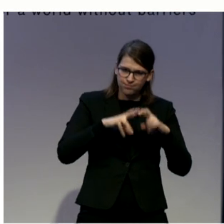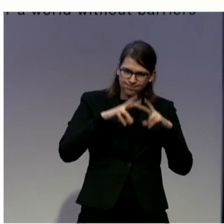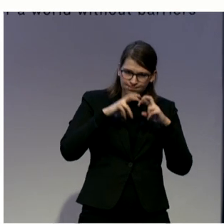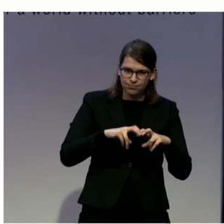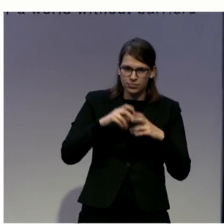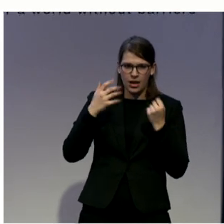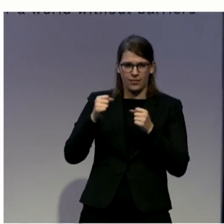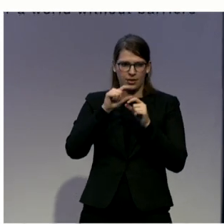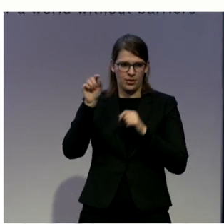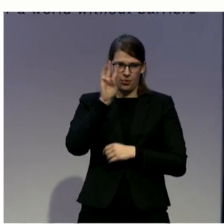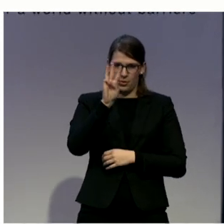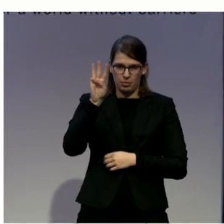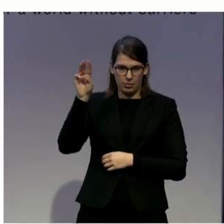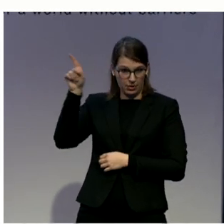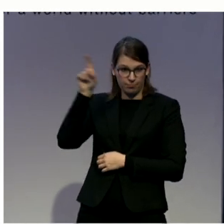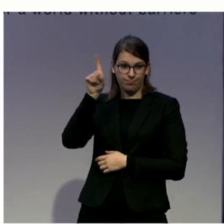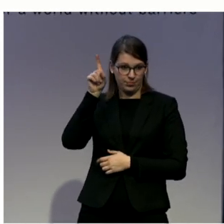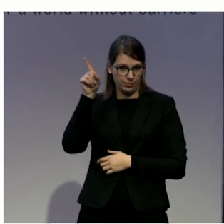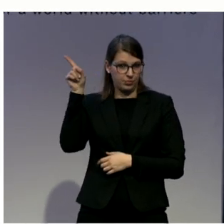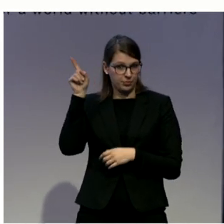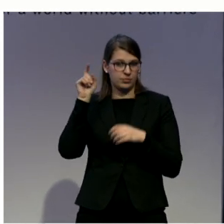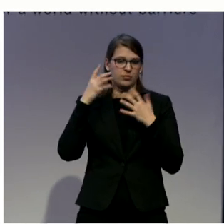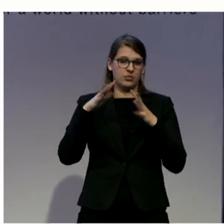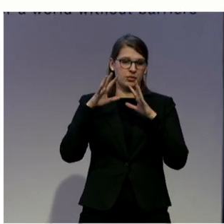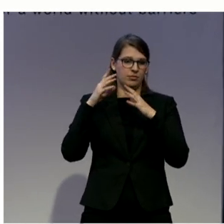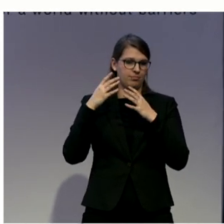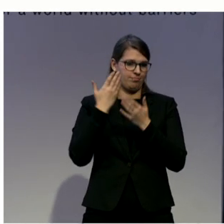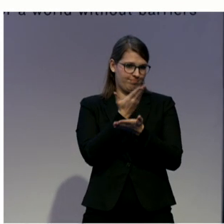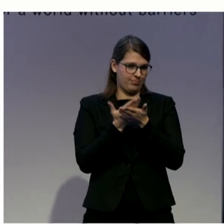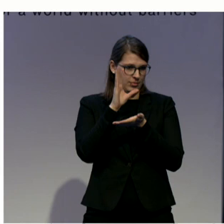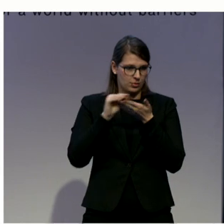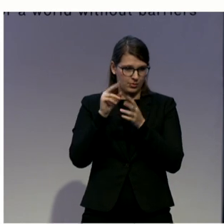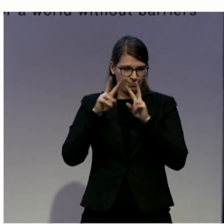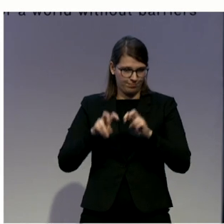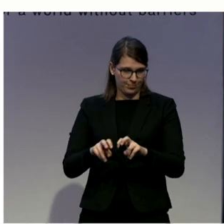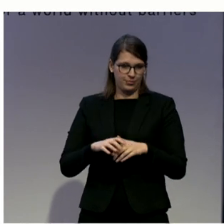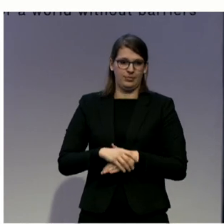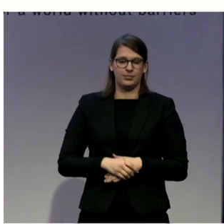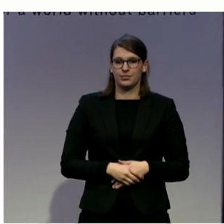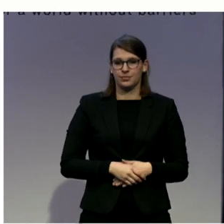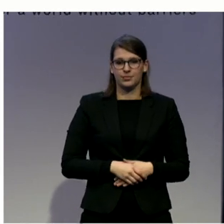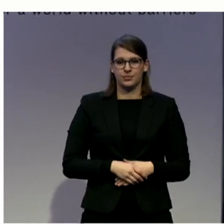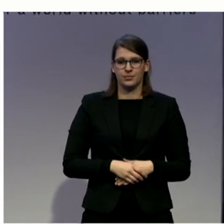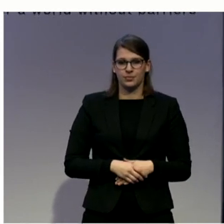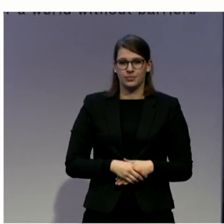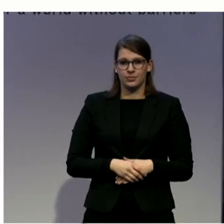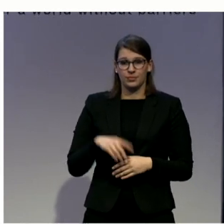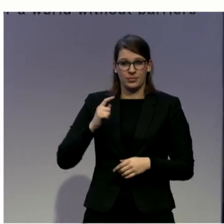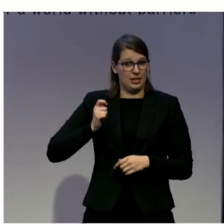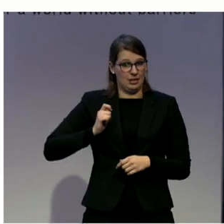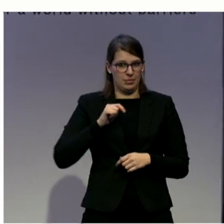One of the things you'll find is that consistently the figure of over 60% arises.